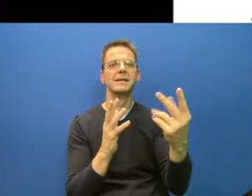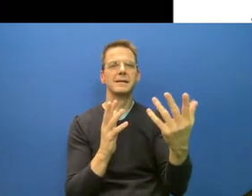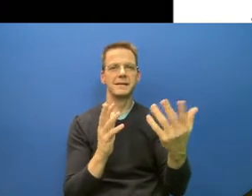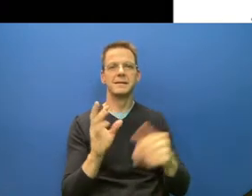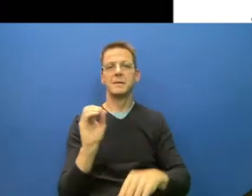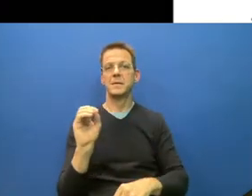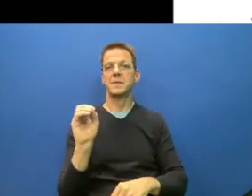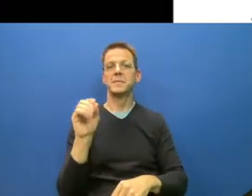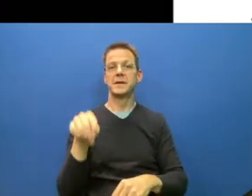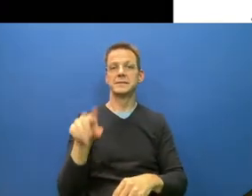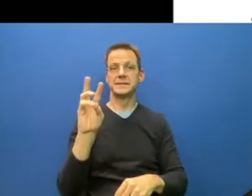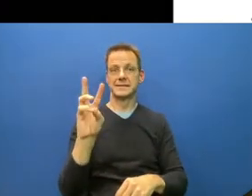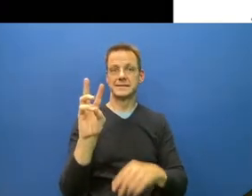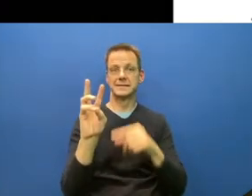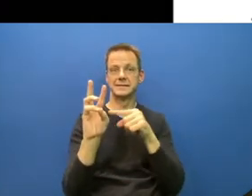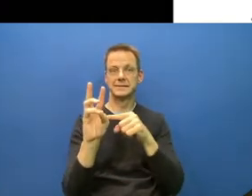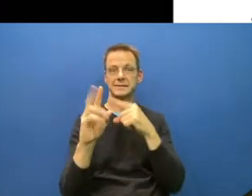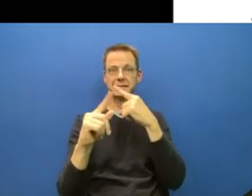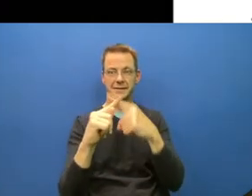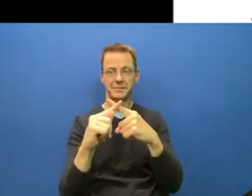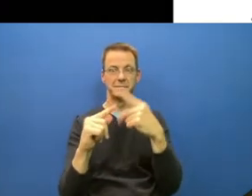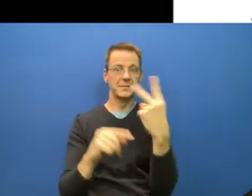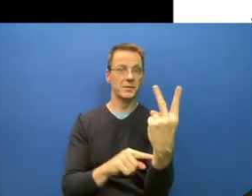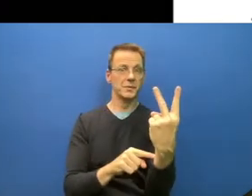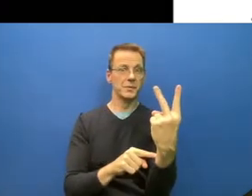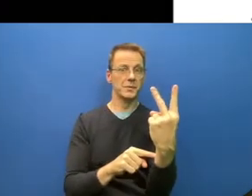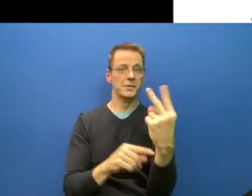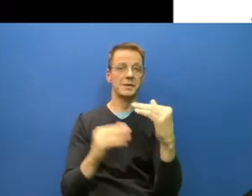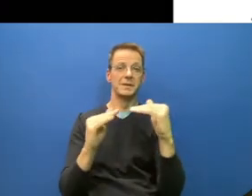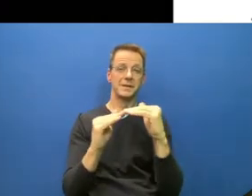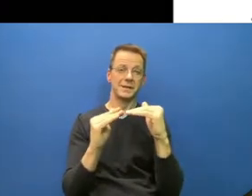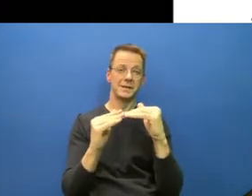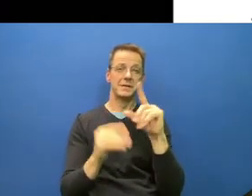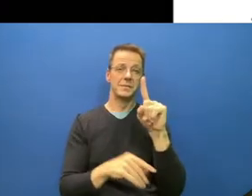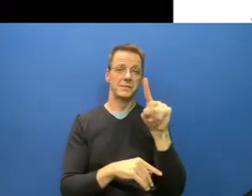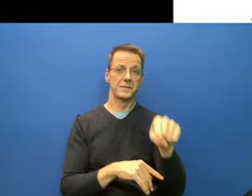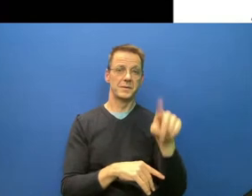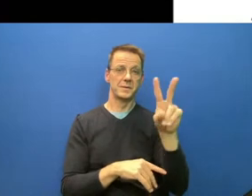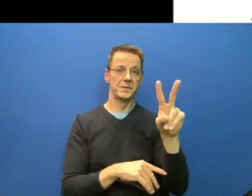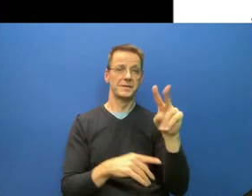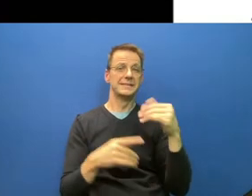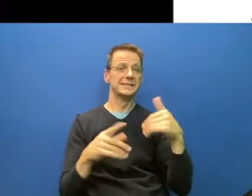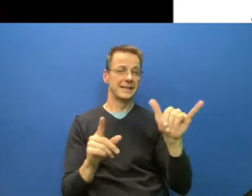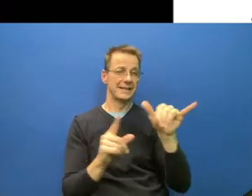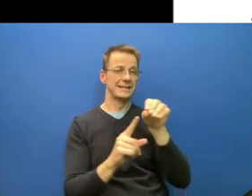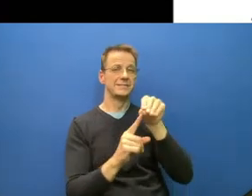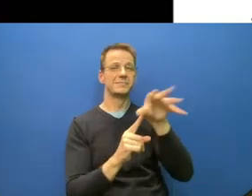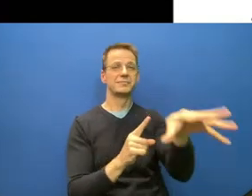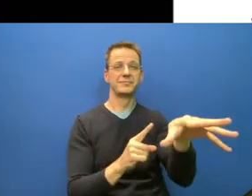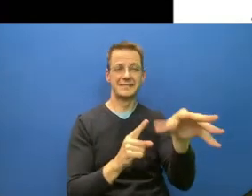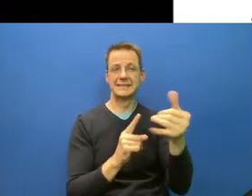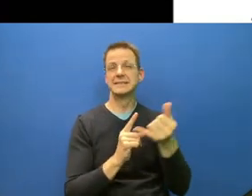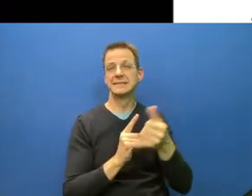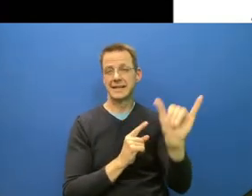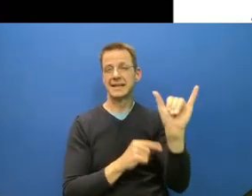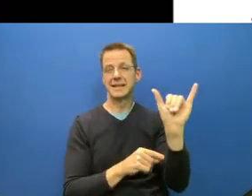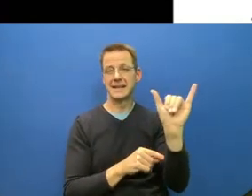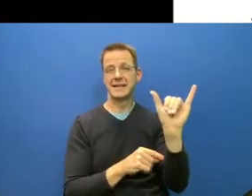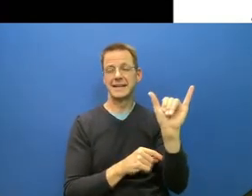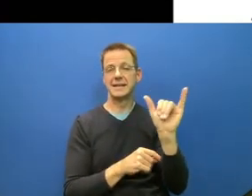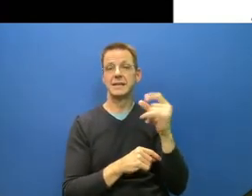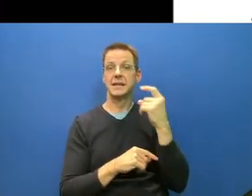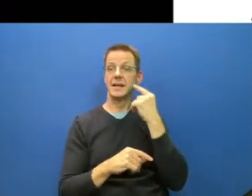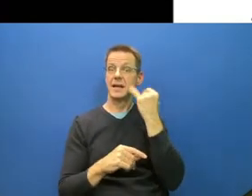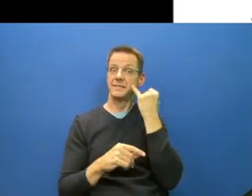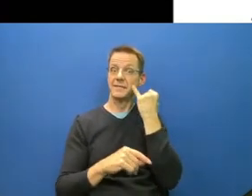spread. For vaccines, if we would just use the vaccines and nothing else, and have life like we had in